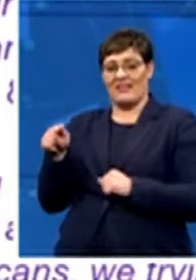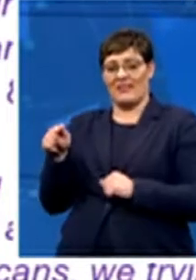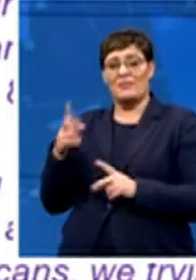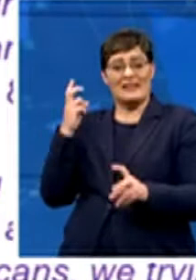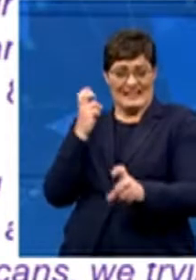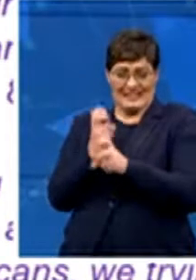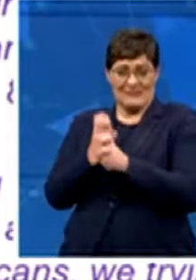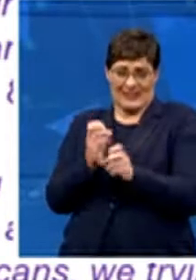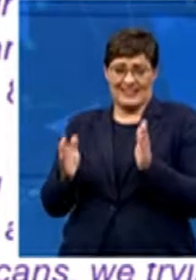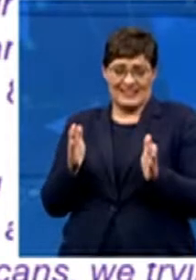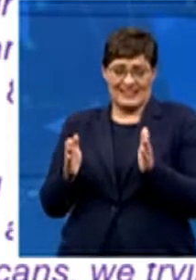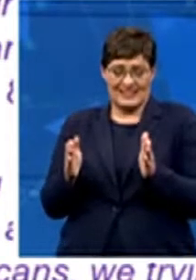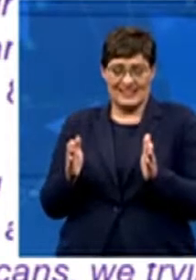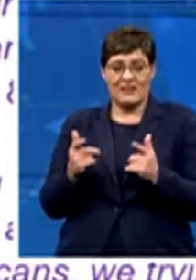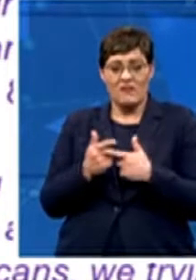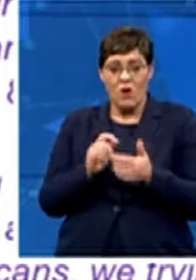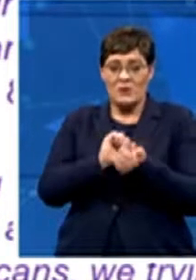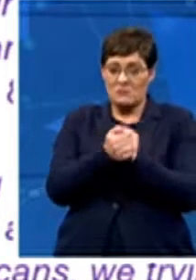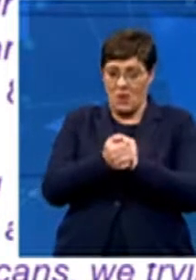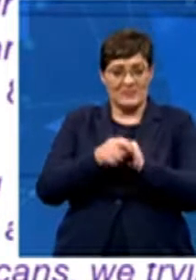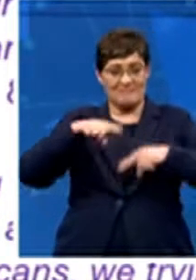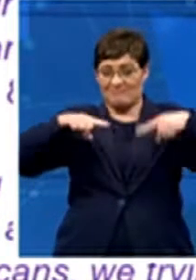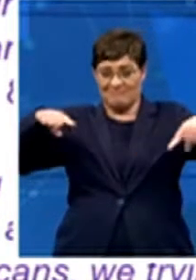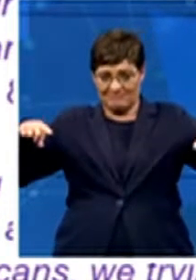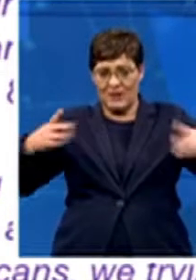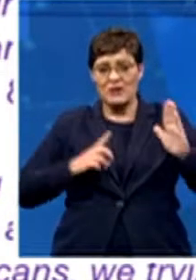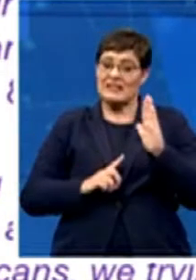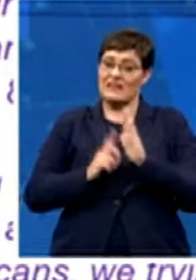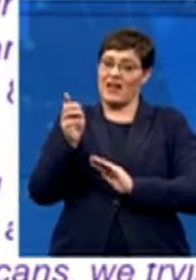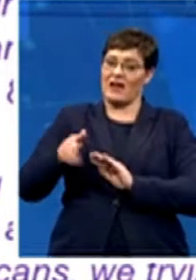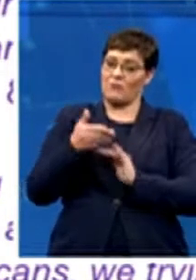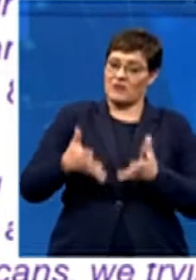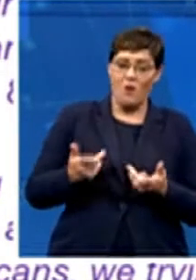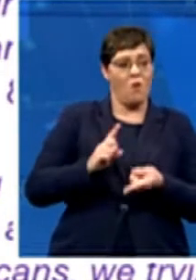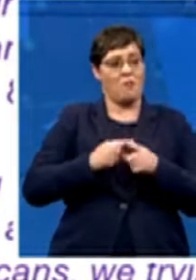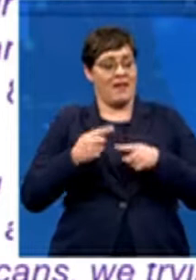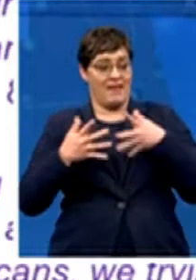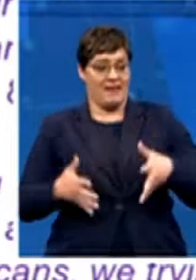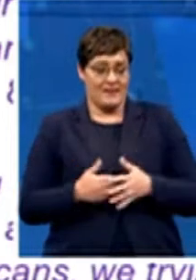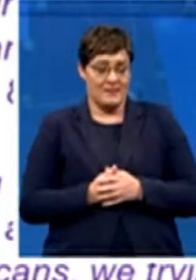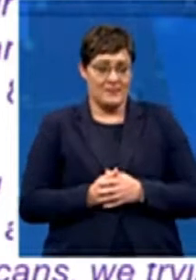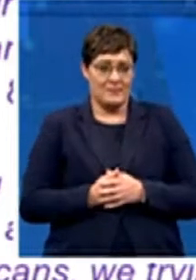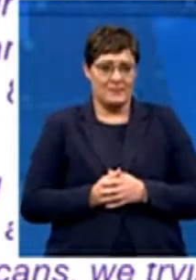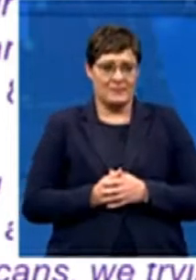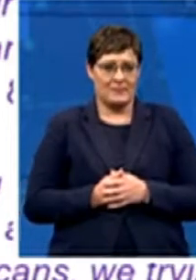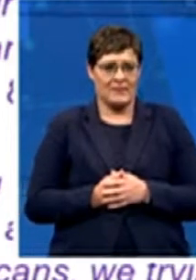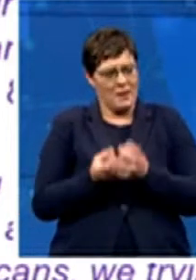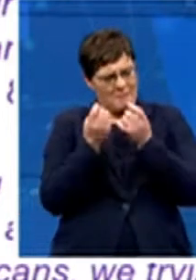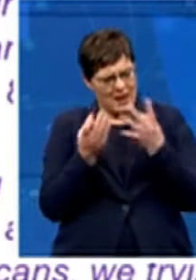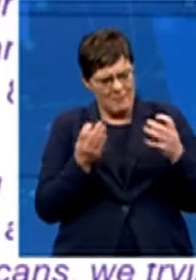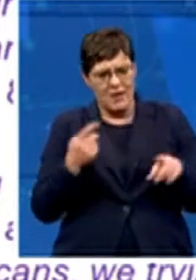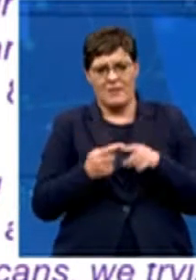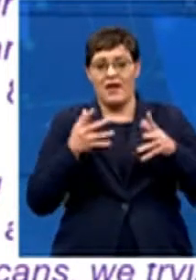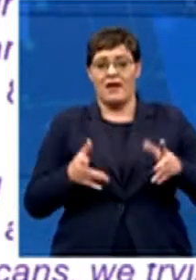sportsmen to develop as cricketers and players. Very many of our players have to give up the game